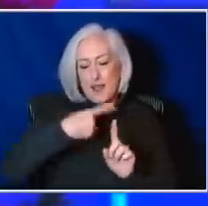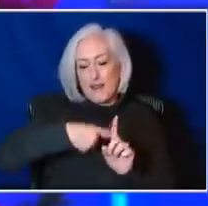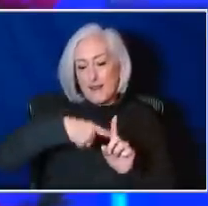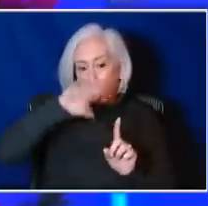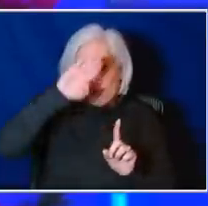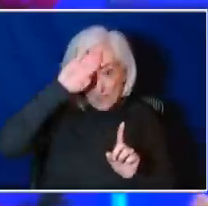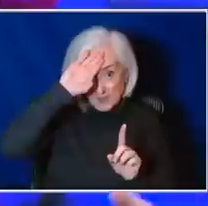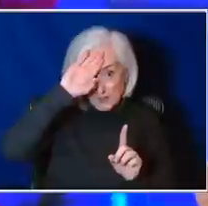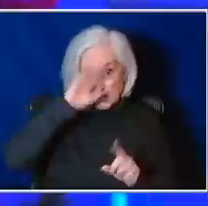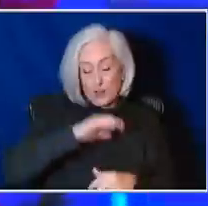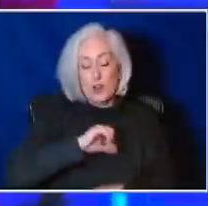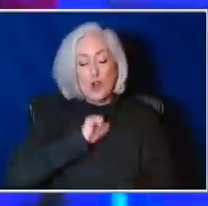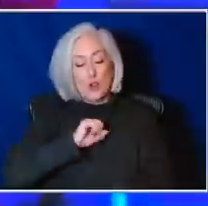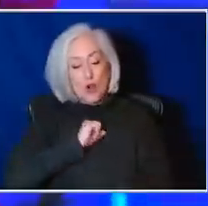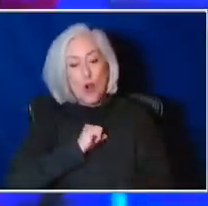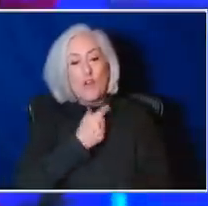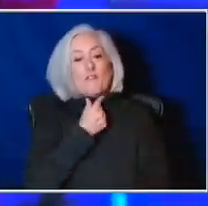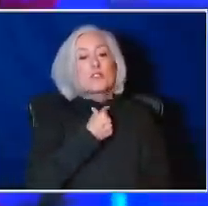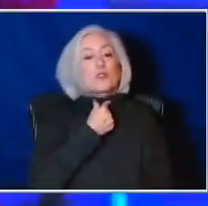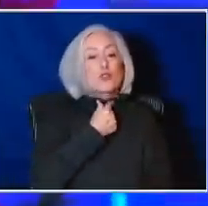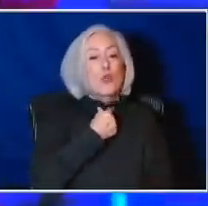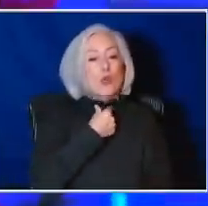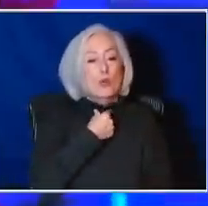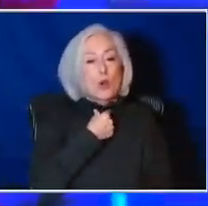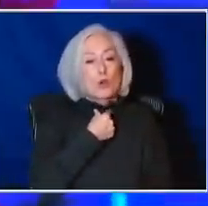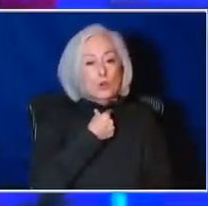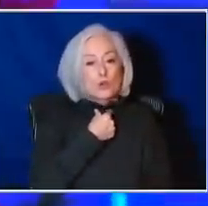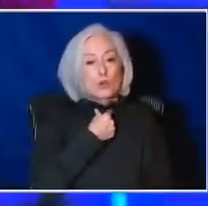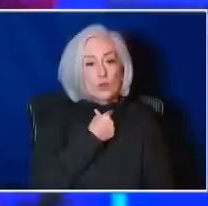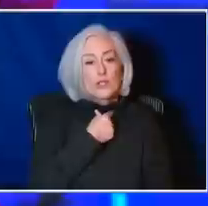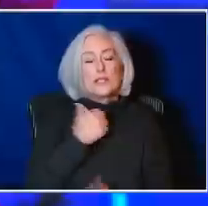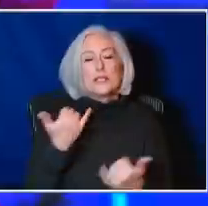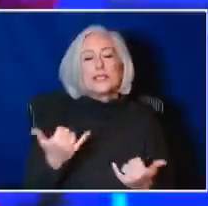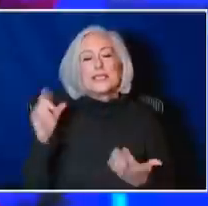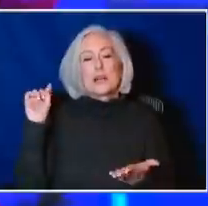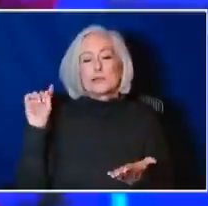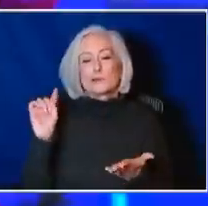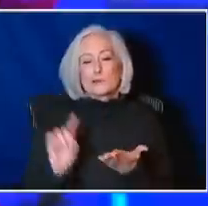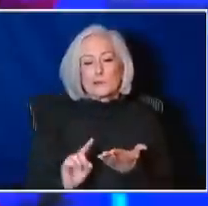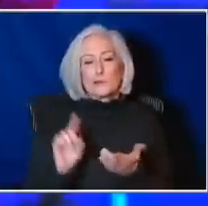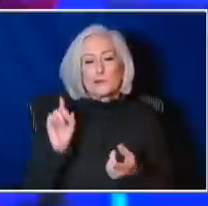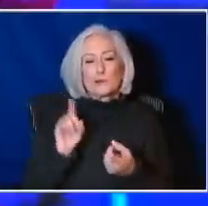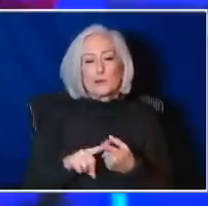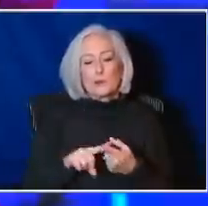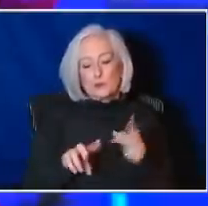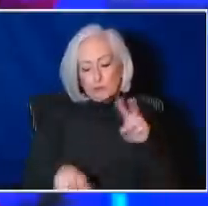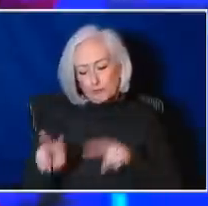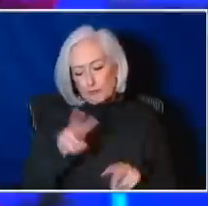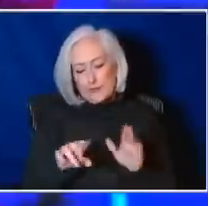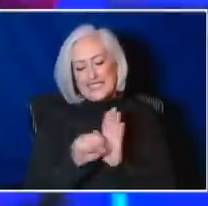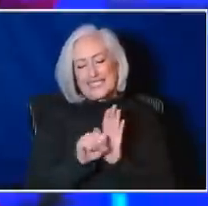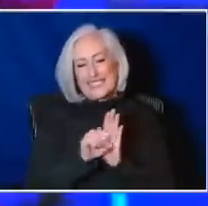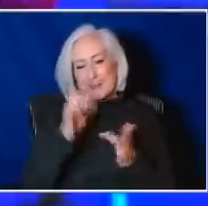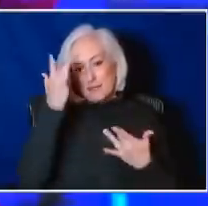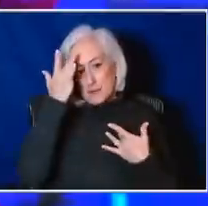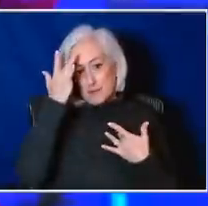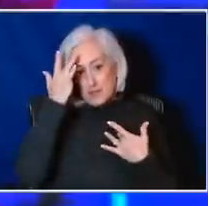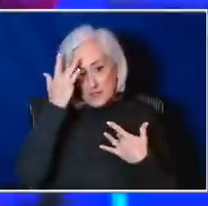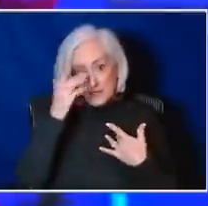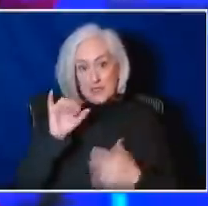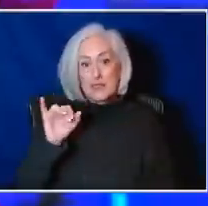or sore throat. It has been really tapered down as far as looking at symptoms. But influenza-like illness,